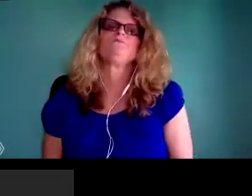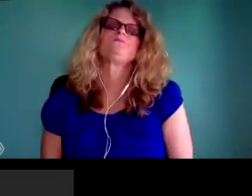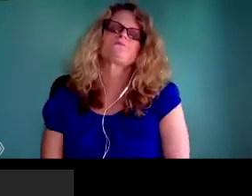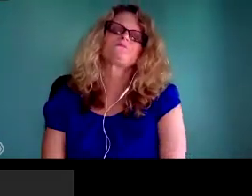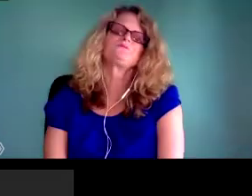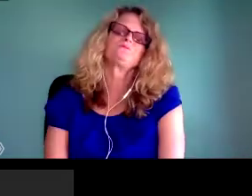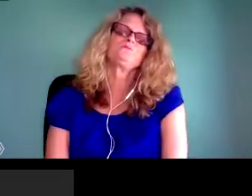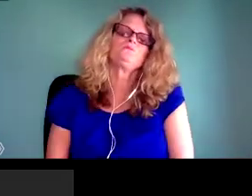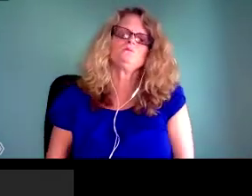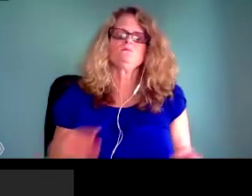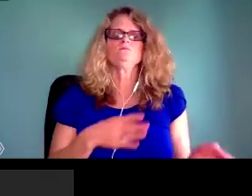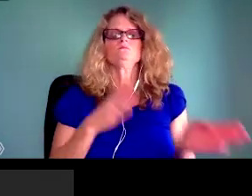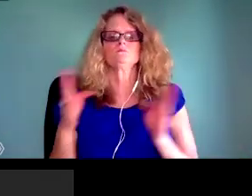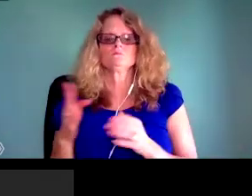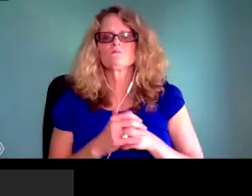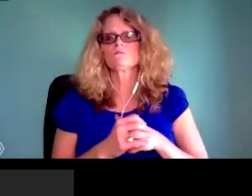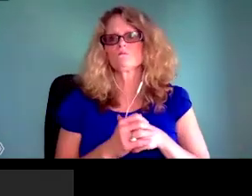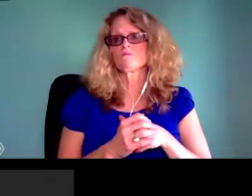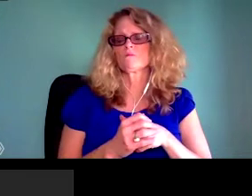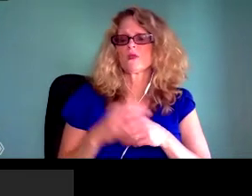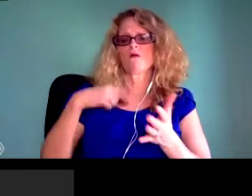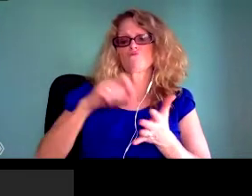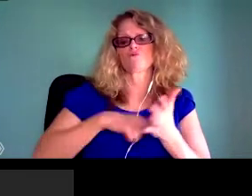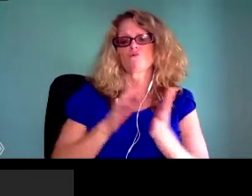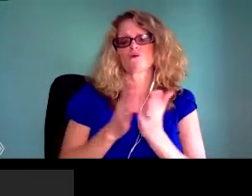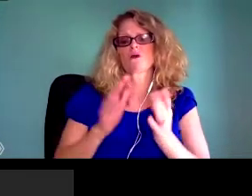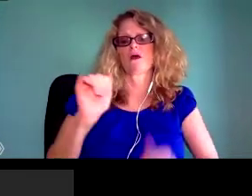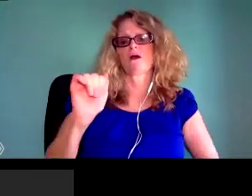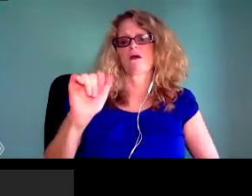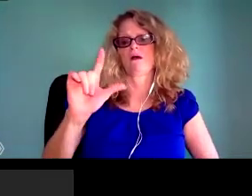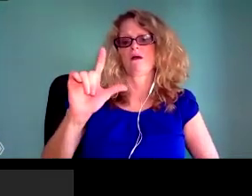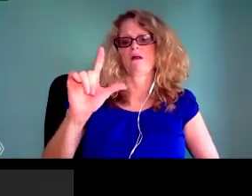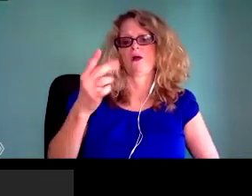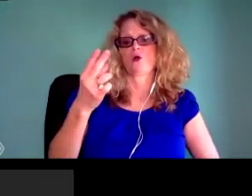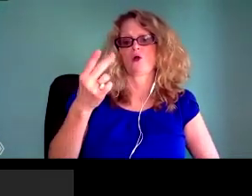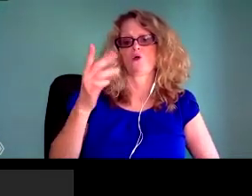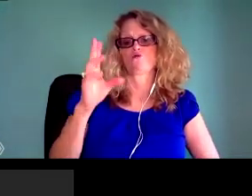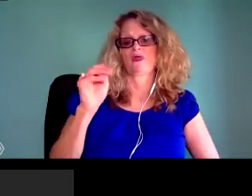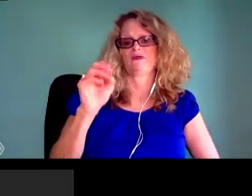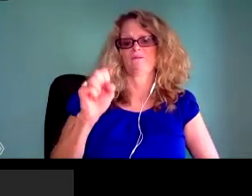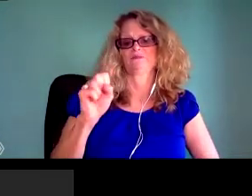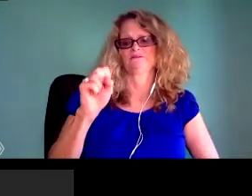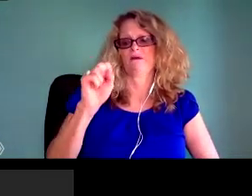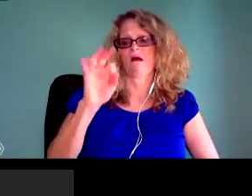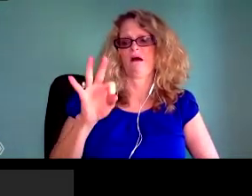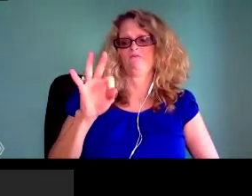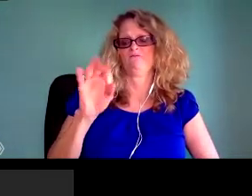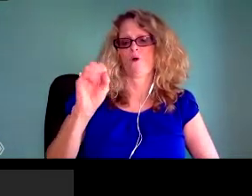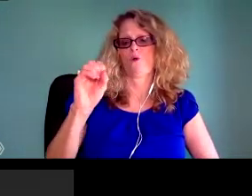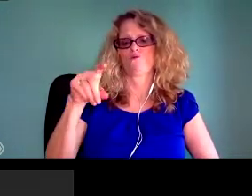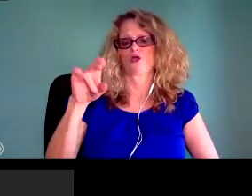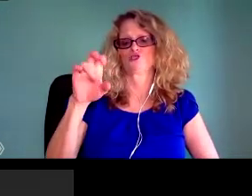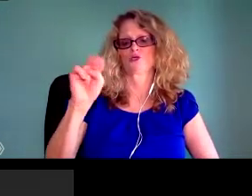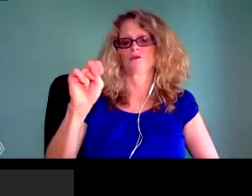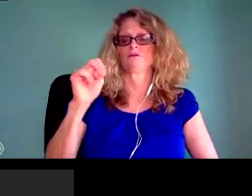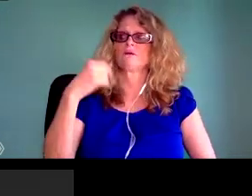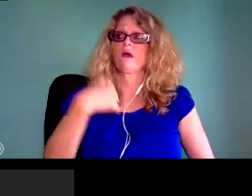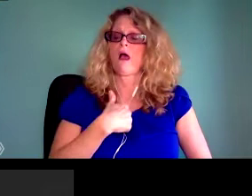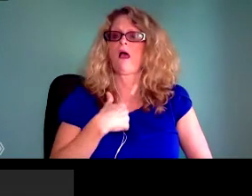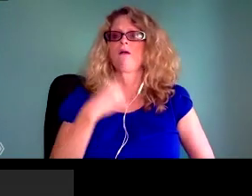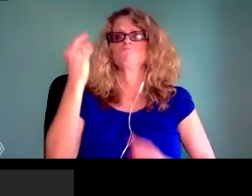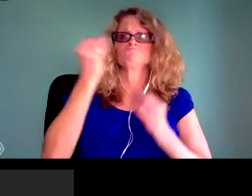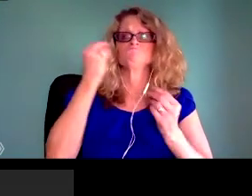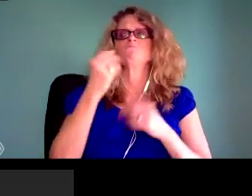really more broadly. Many of us I know on this call were on the Internet long before